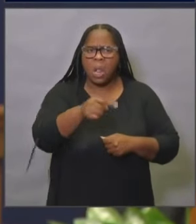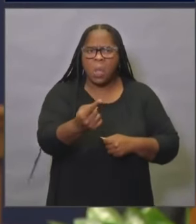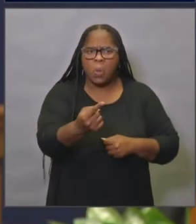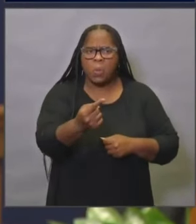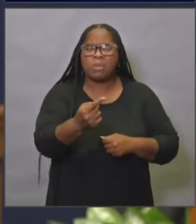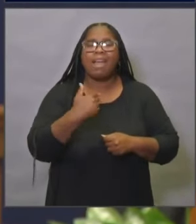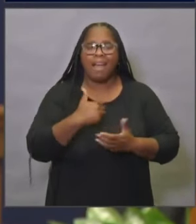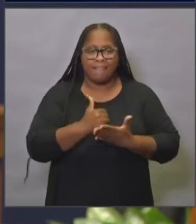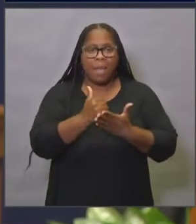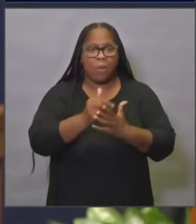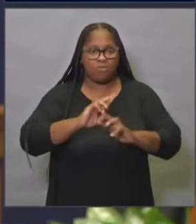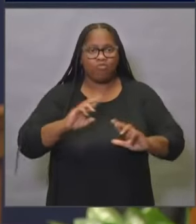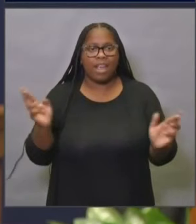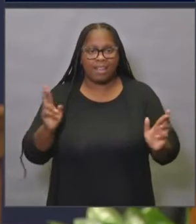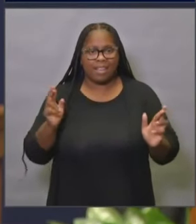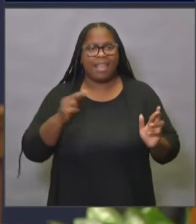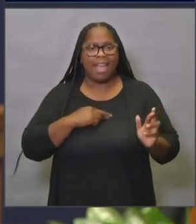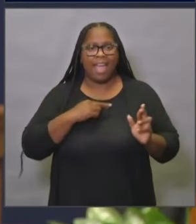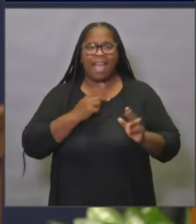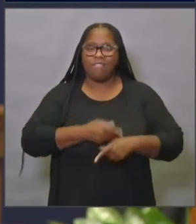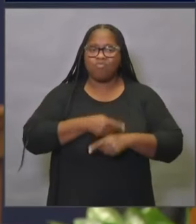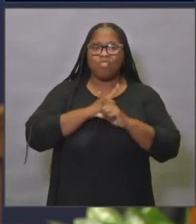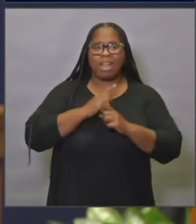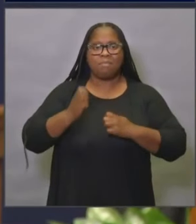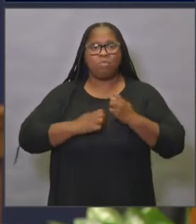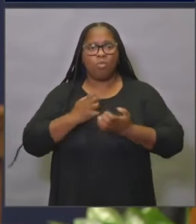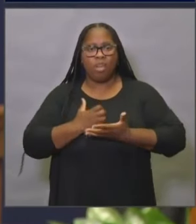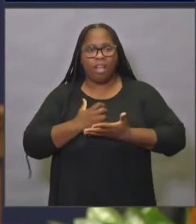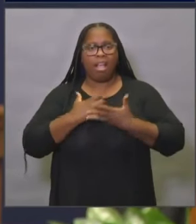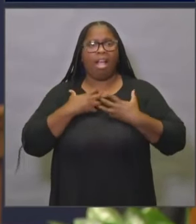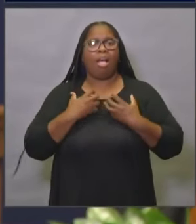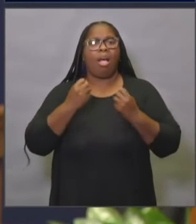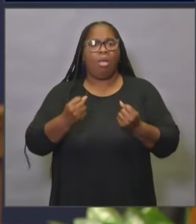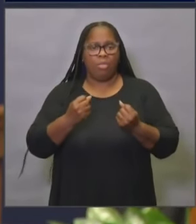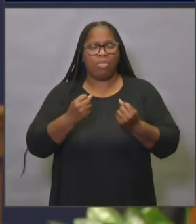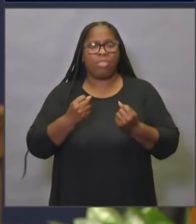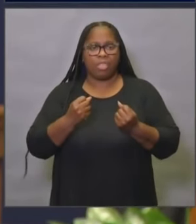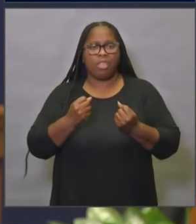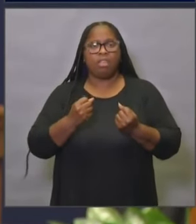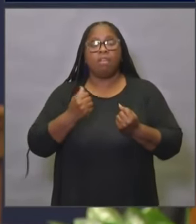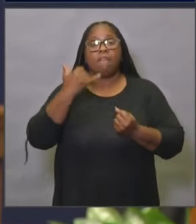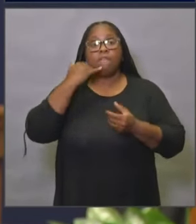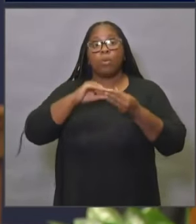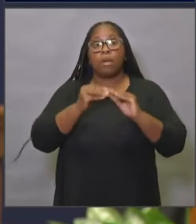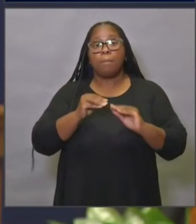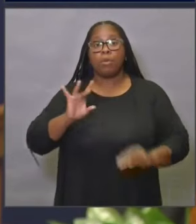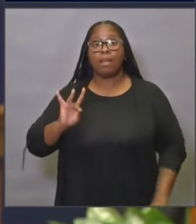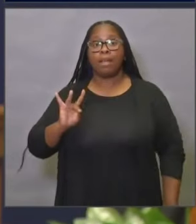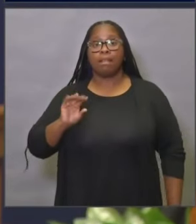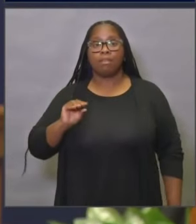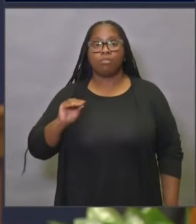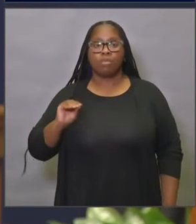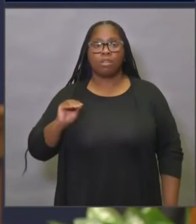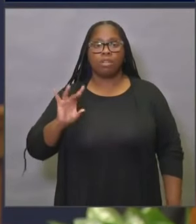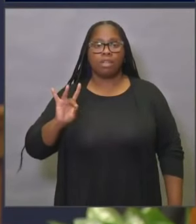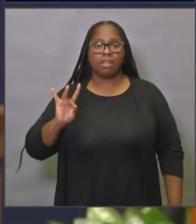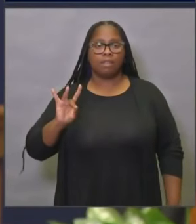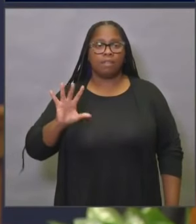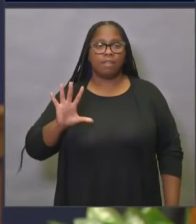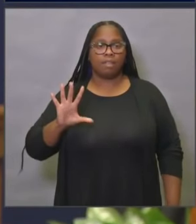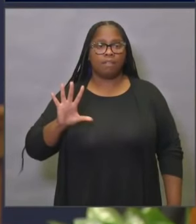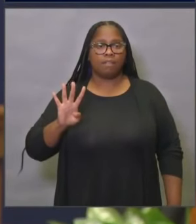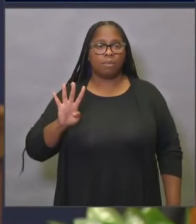crisis and emotional wellness resources at the Department of Mental Health helpline, which is 1-800-854